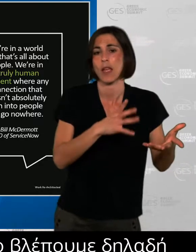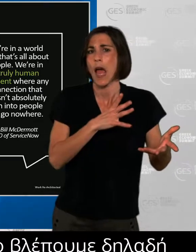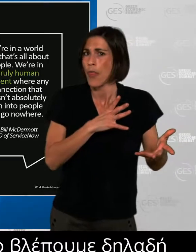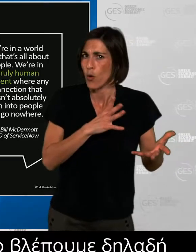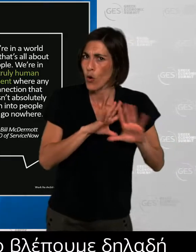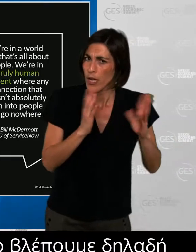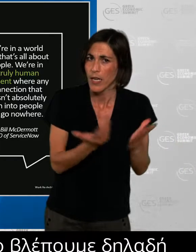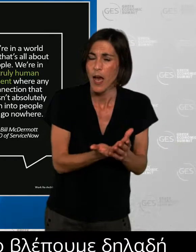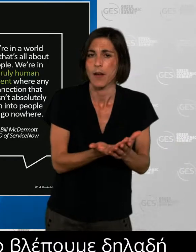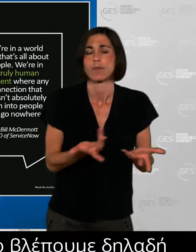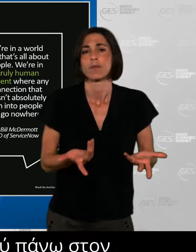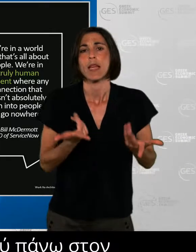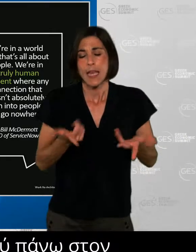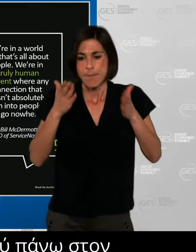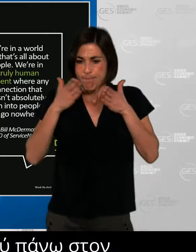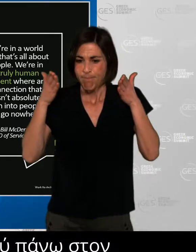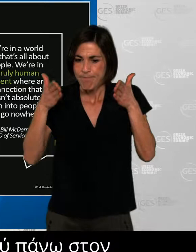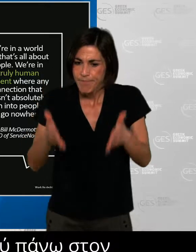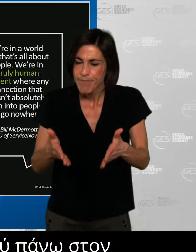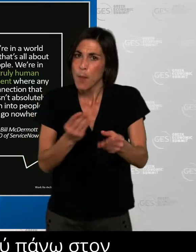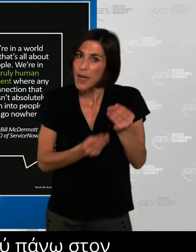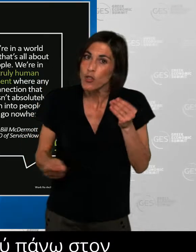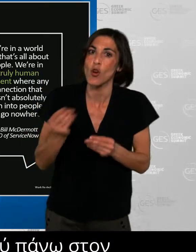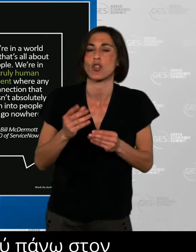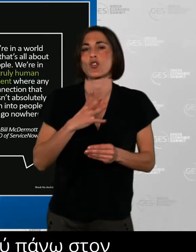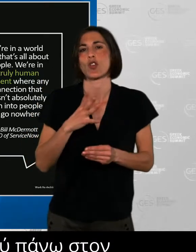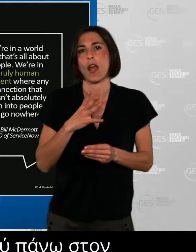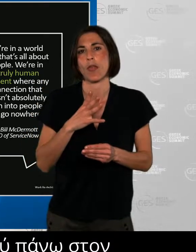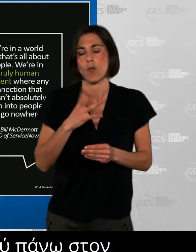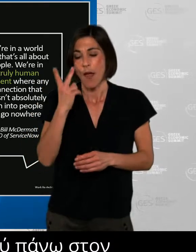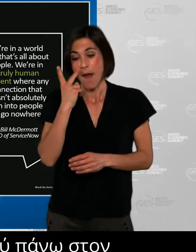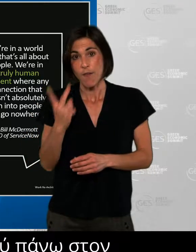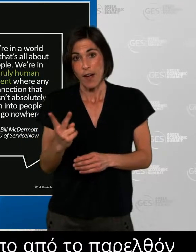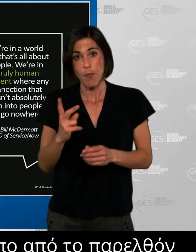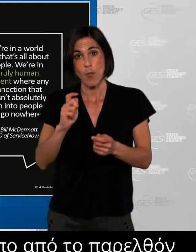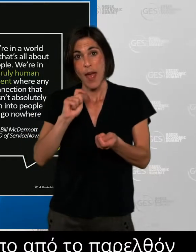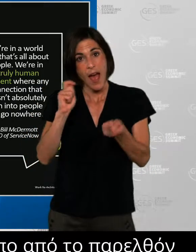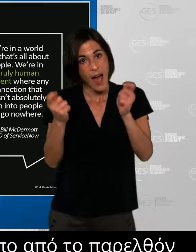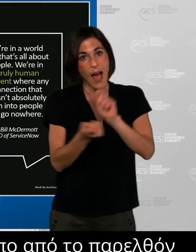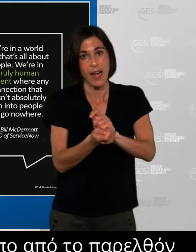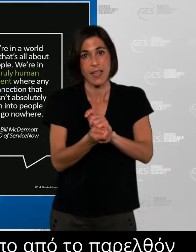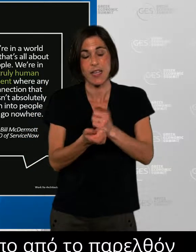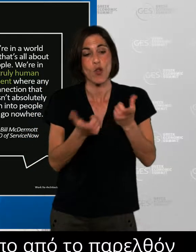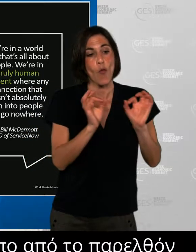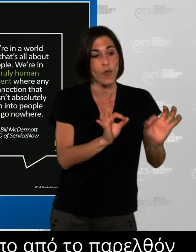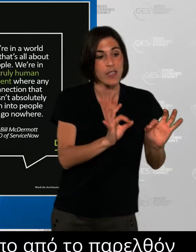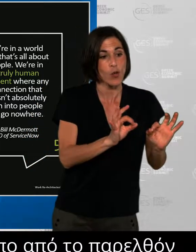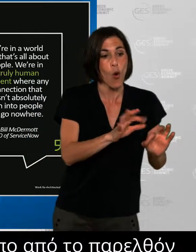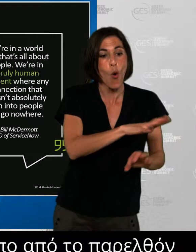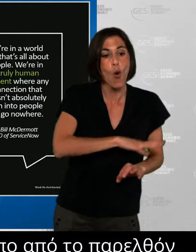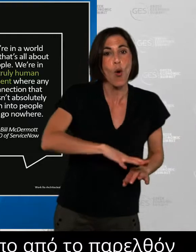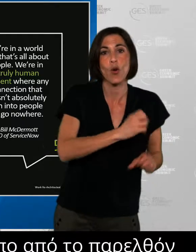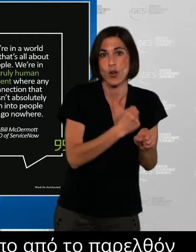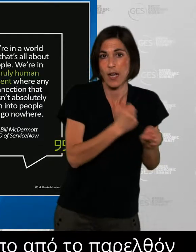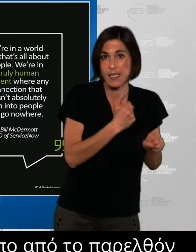We're seeing changes in the physical and digital workplace in new and different ways. The work tech market is